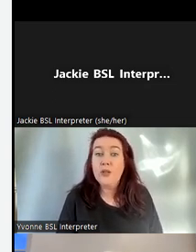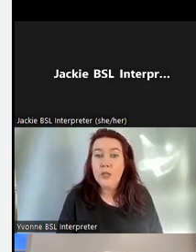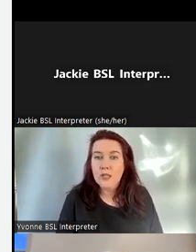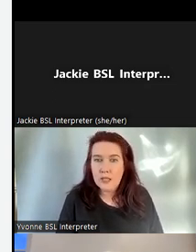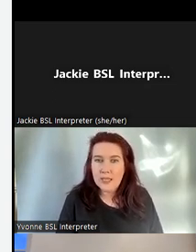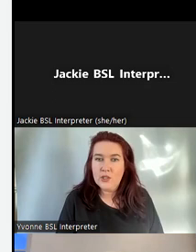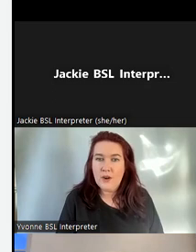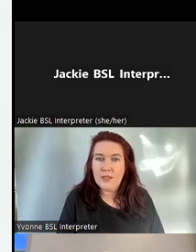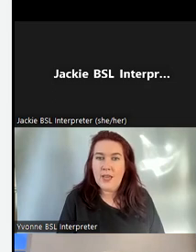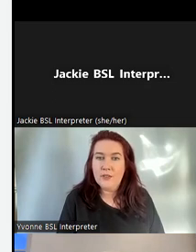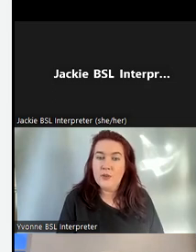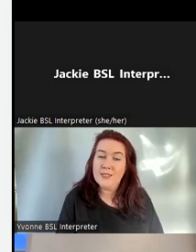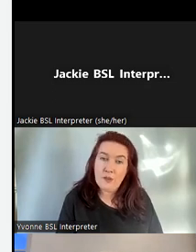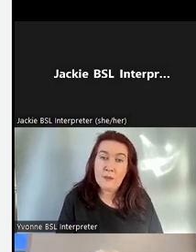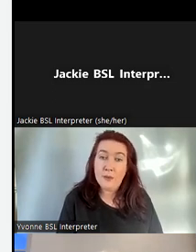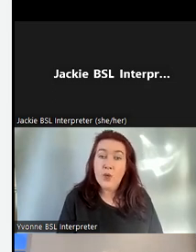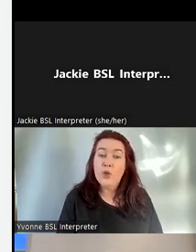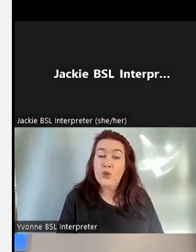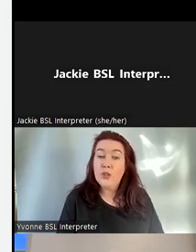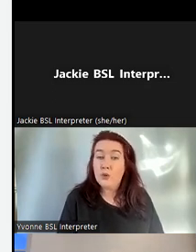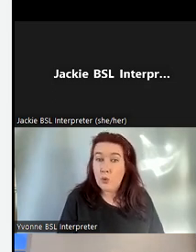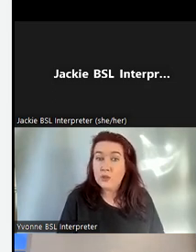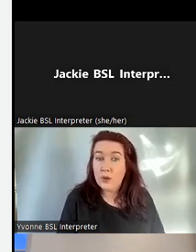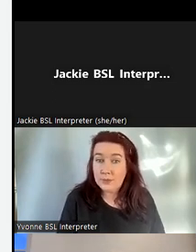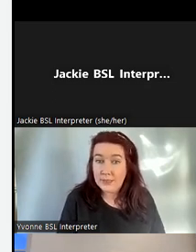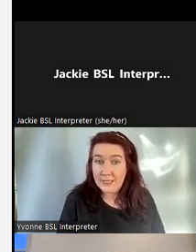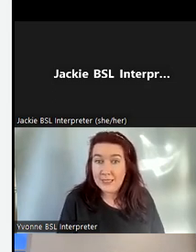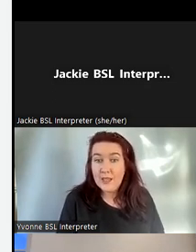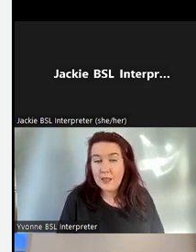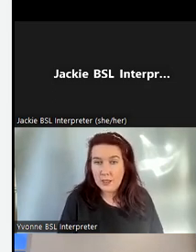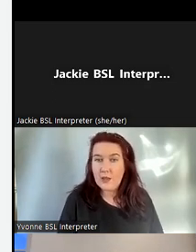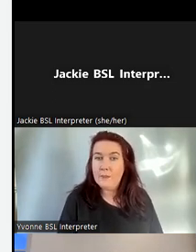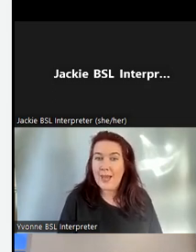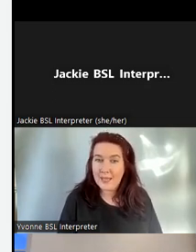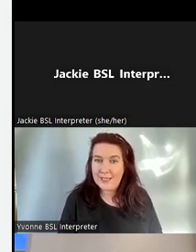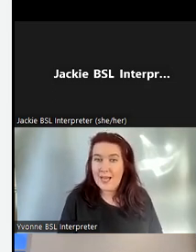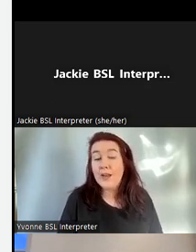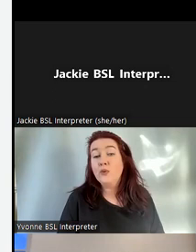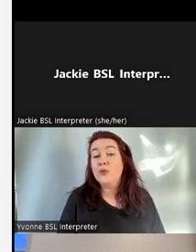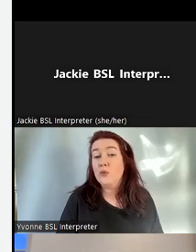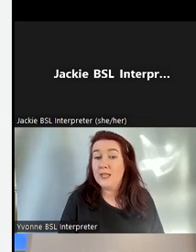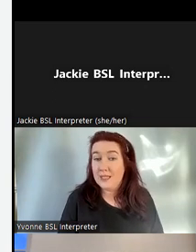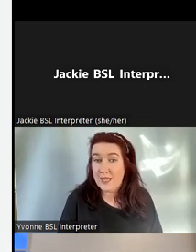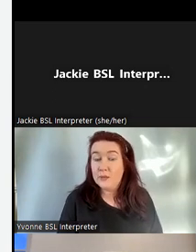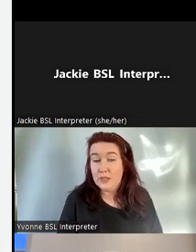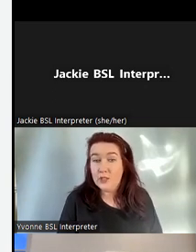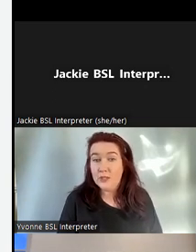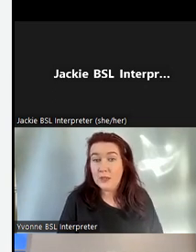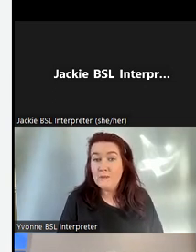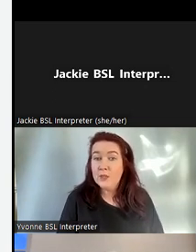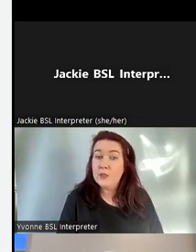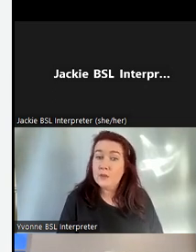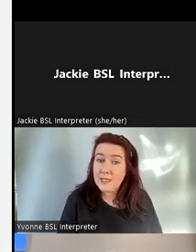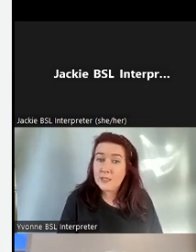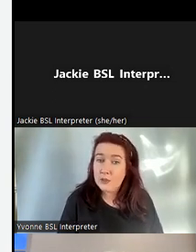our own collection of archives so that Deaf people knew that there was one place that they could come and access that and also that we could accept donations.